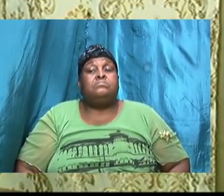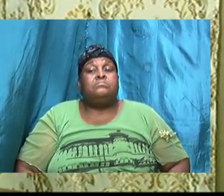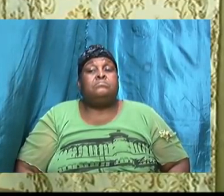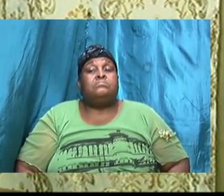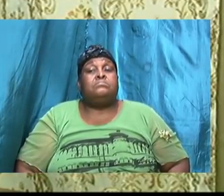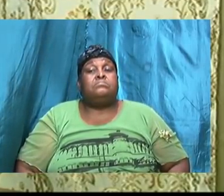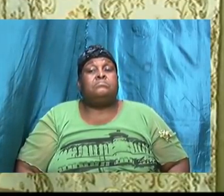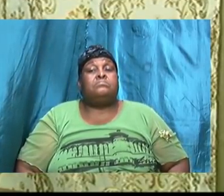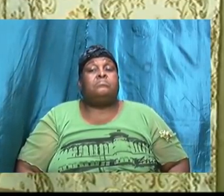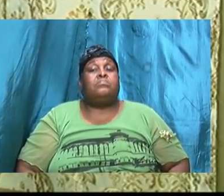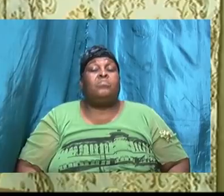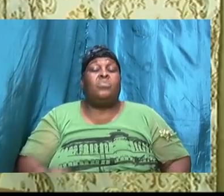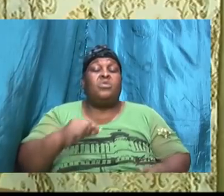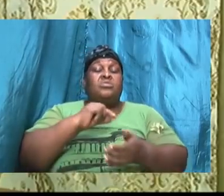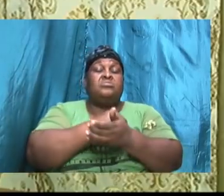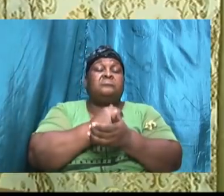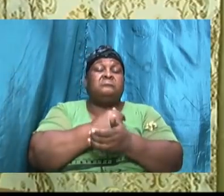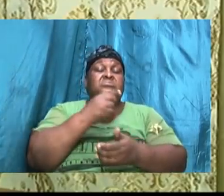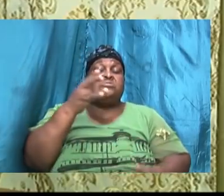Genesis 17